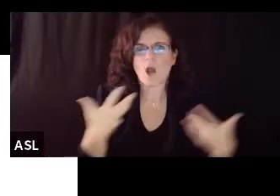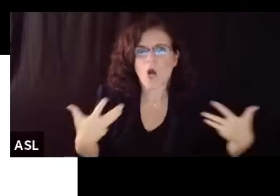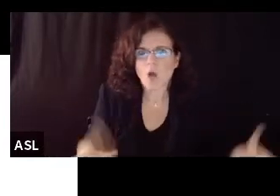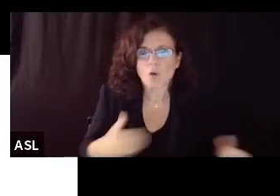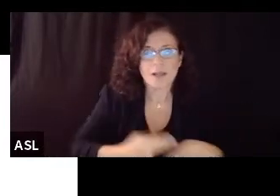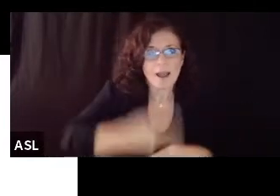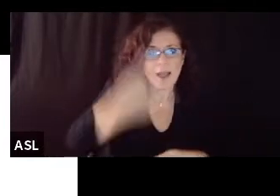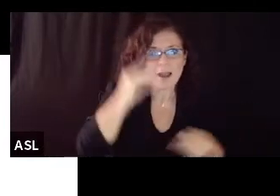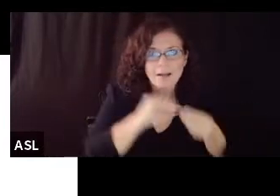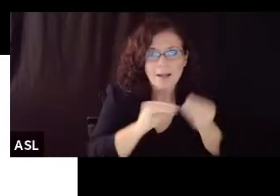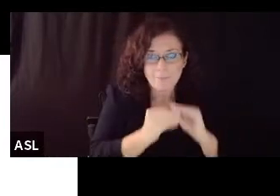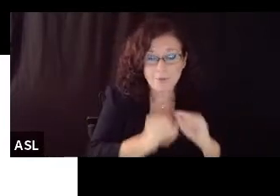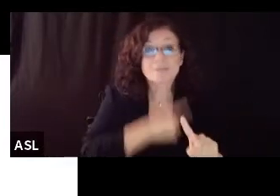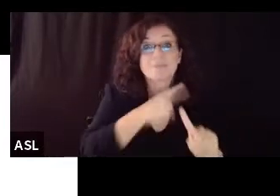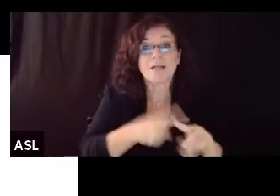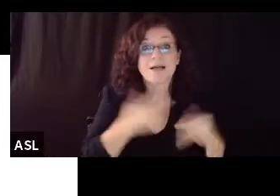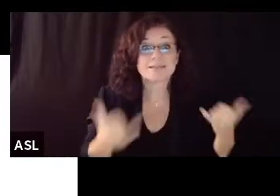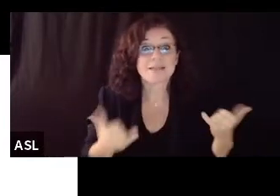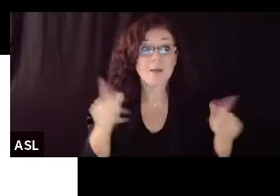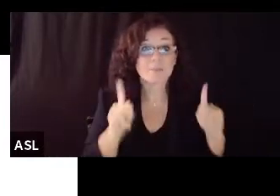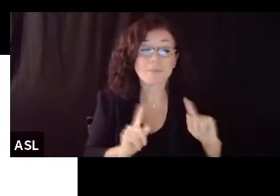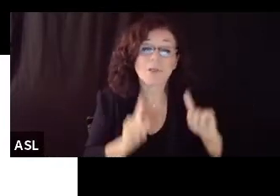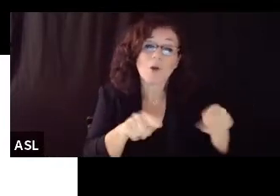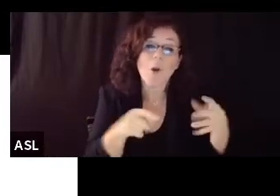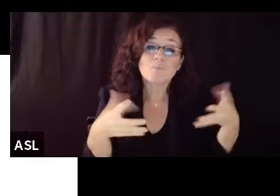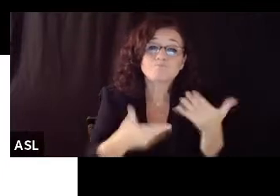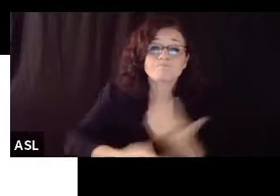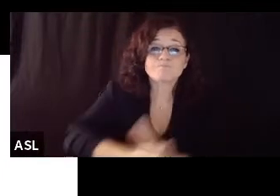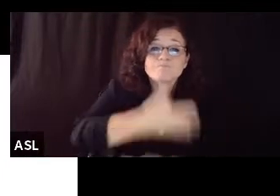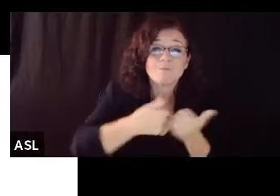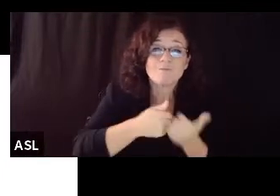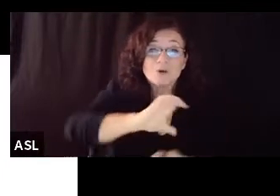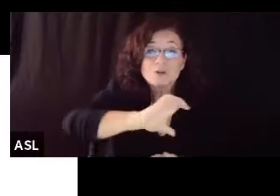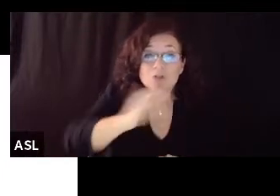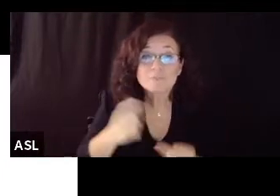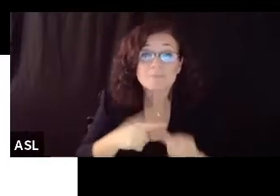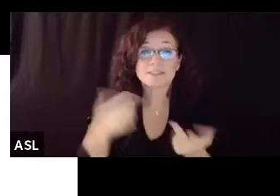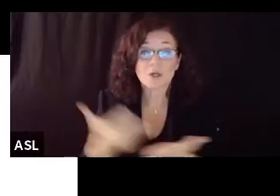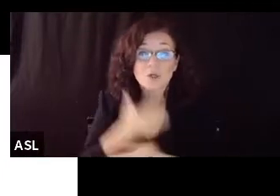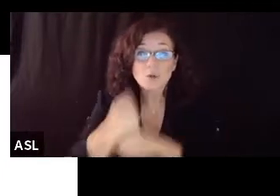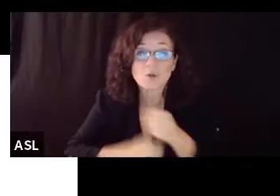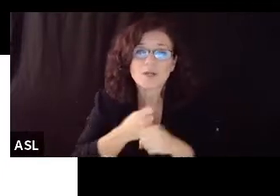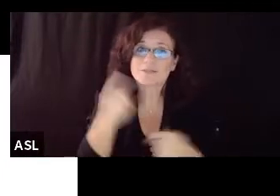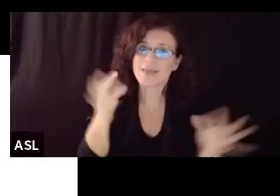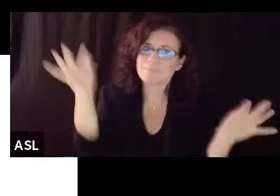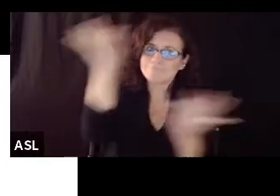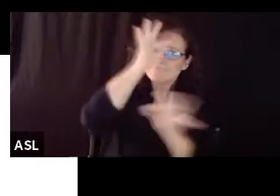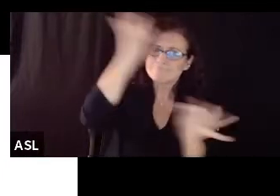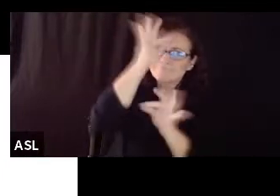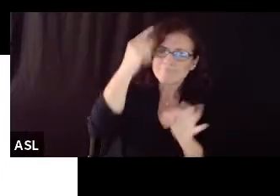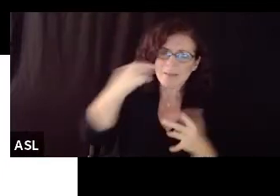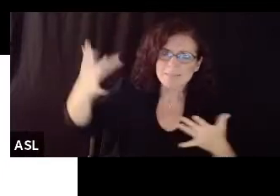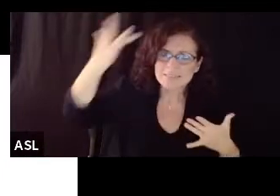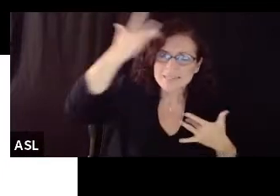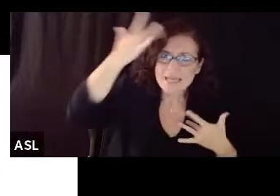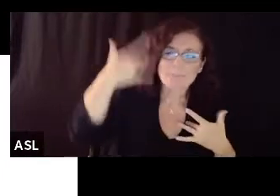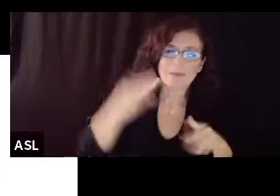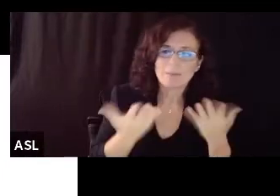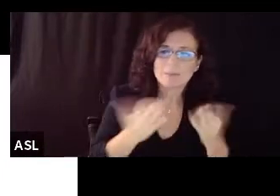perhaps unknowingly with COVID um we anticipate that that will impact us of course uh through the month of January for example